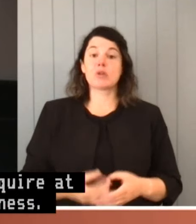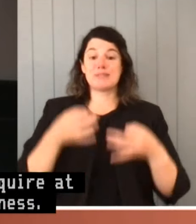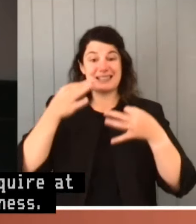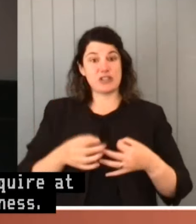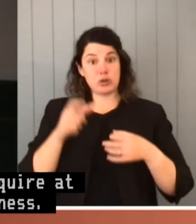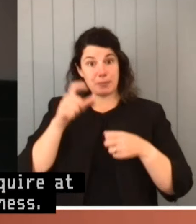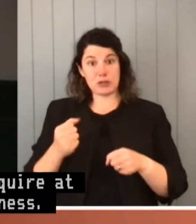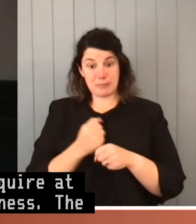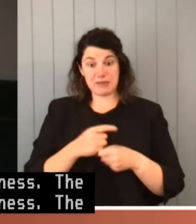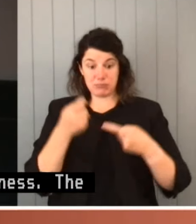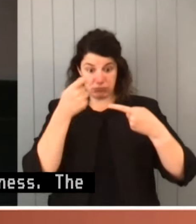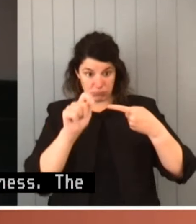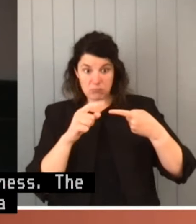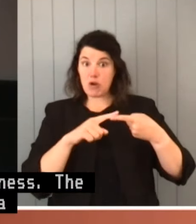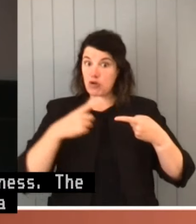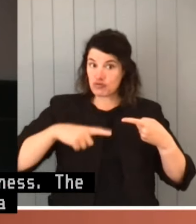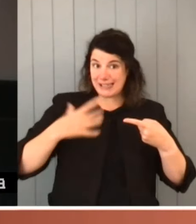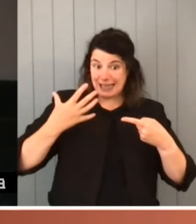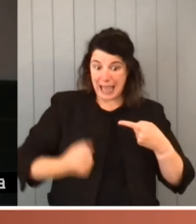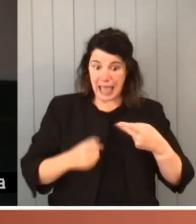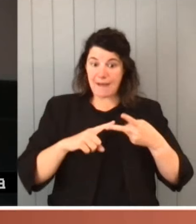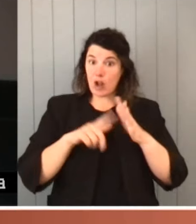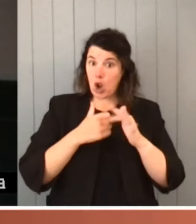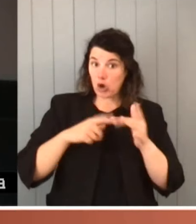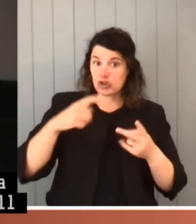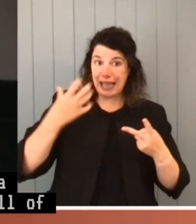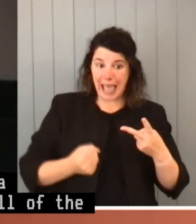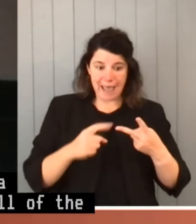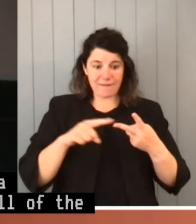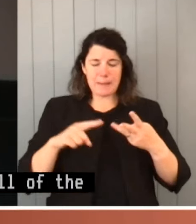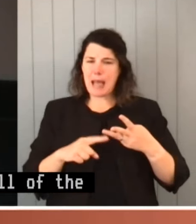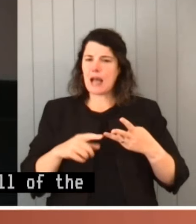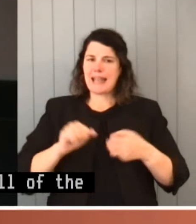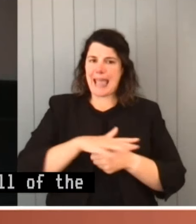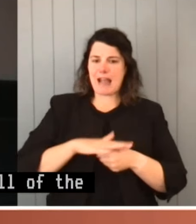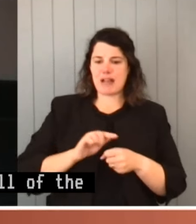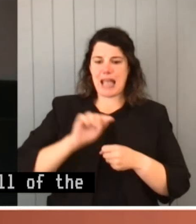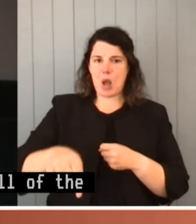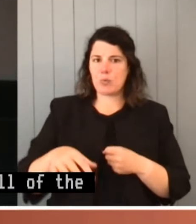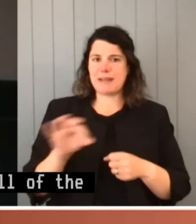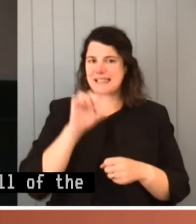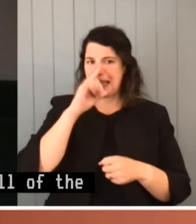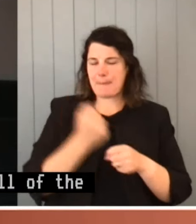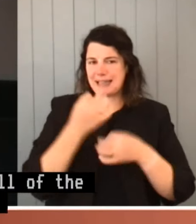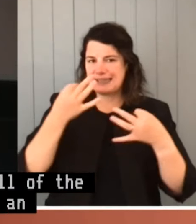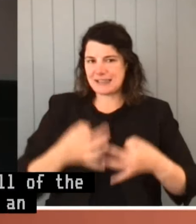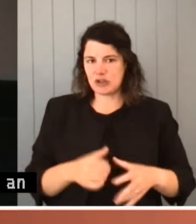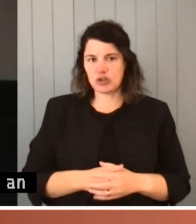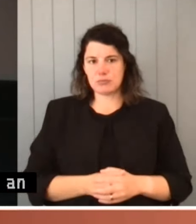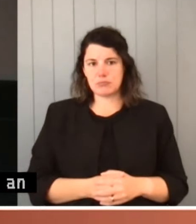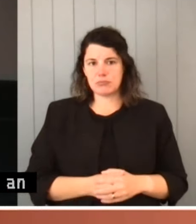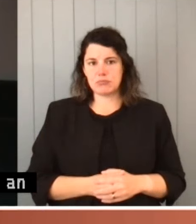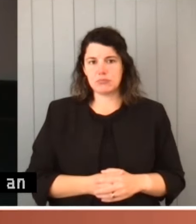tick all the logical boxes and yet make an unreasonable decision. Metaphorically speaking, it might be rational to use a